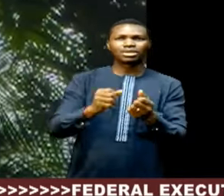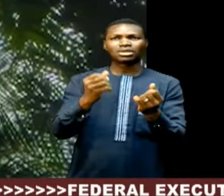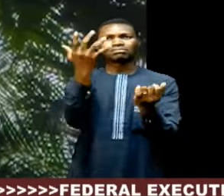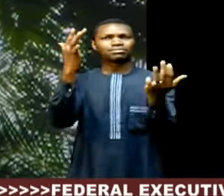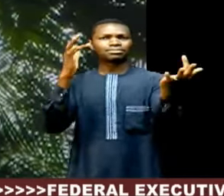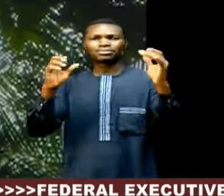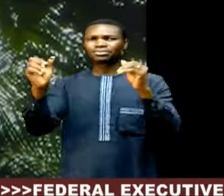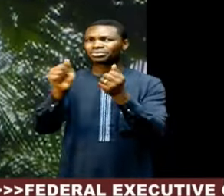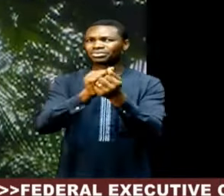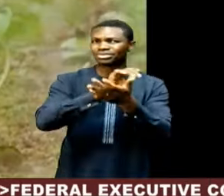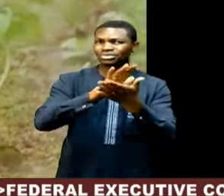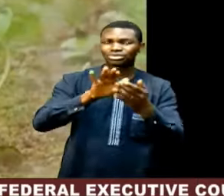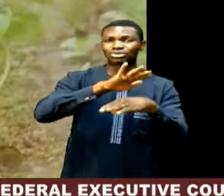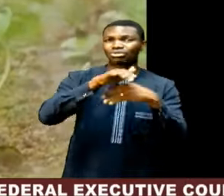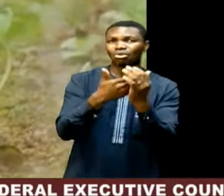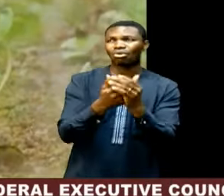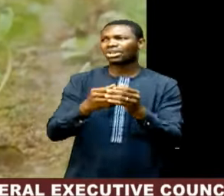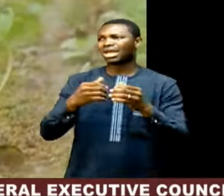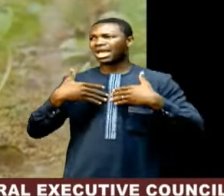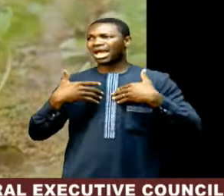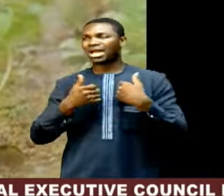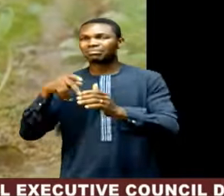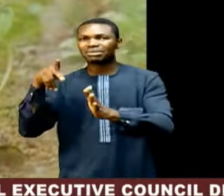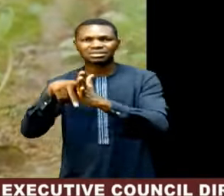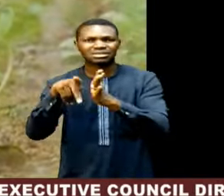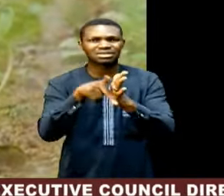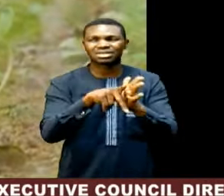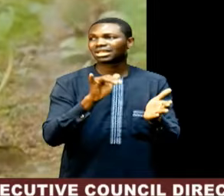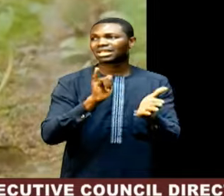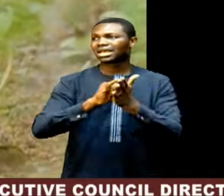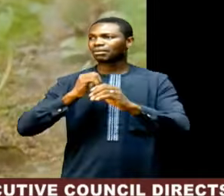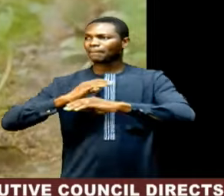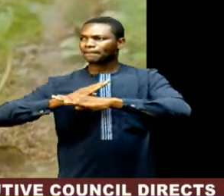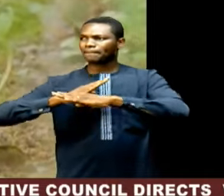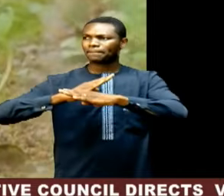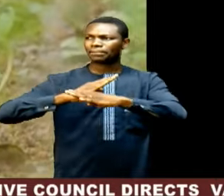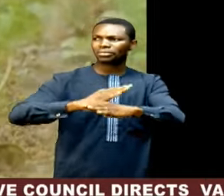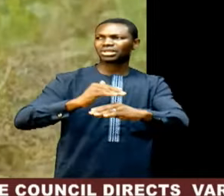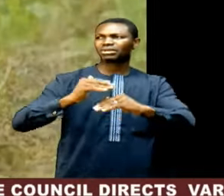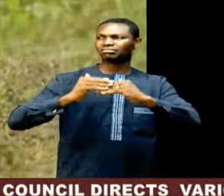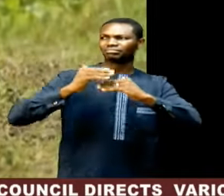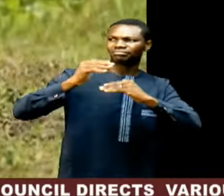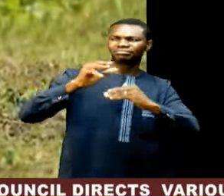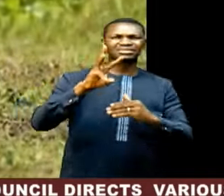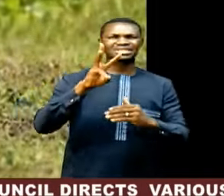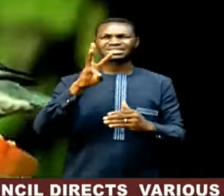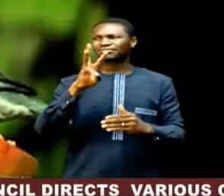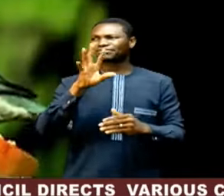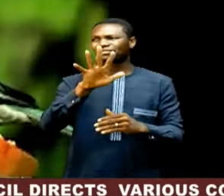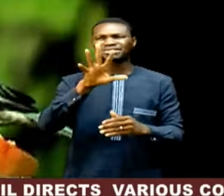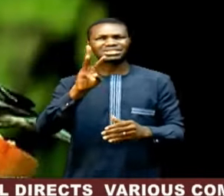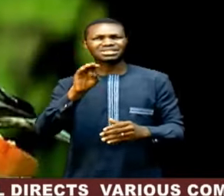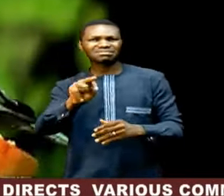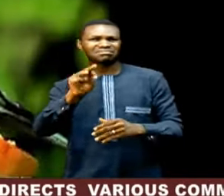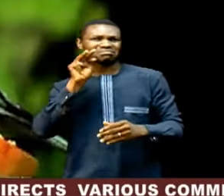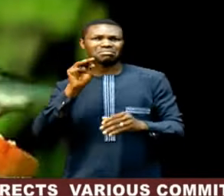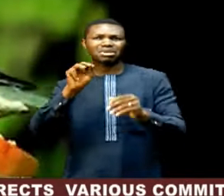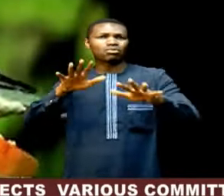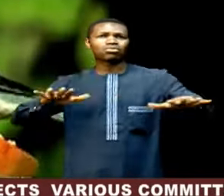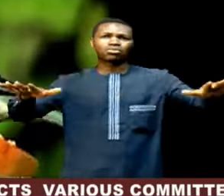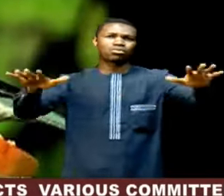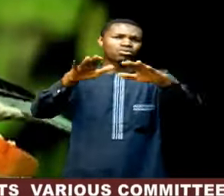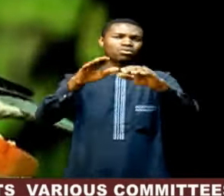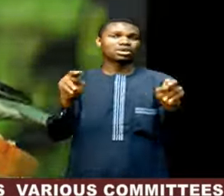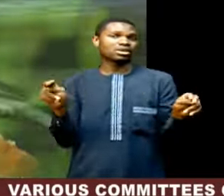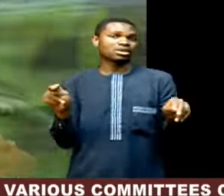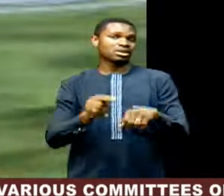loss. These include protecting more than 56 million hectares of national habitats and the treatment of more